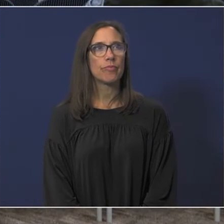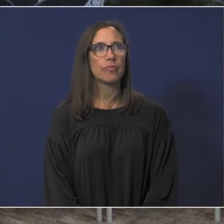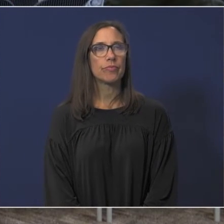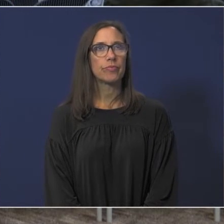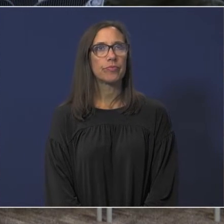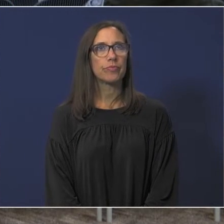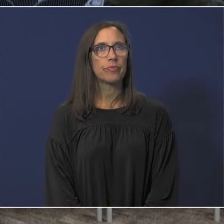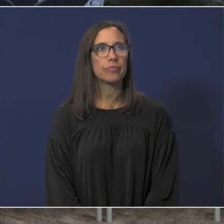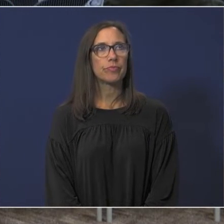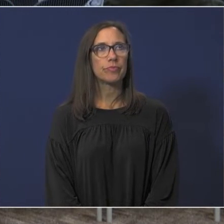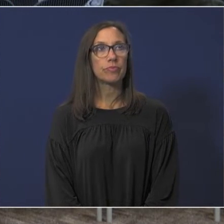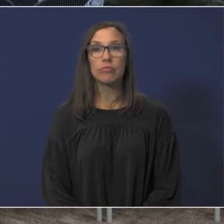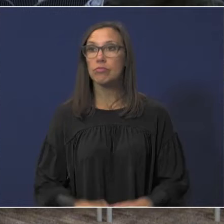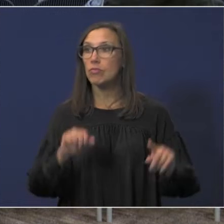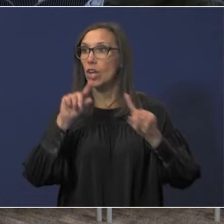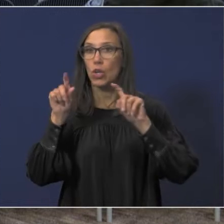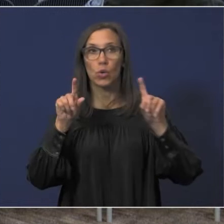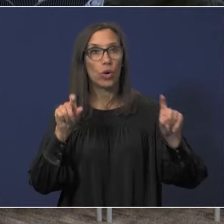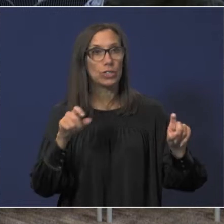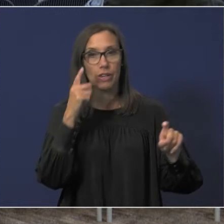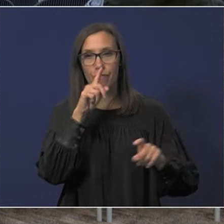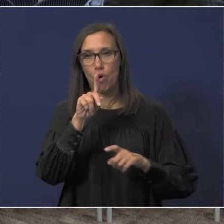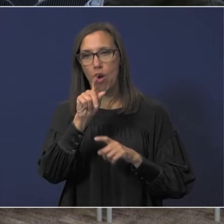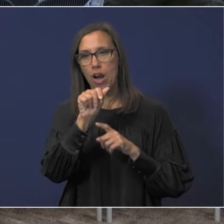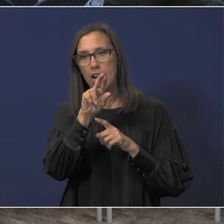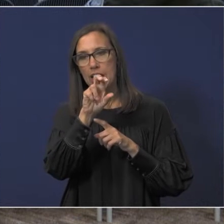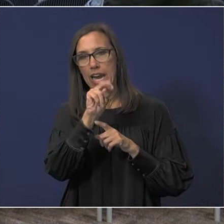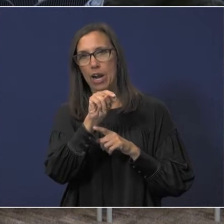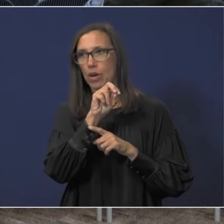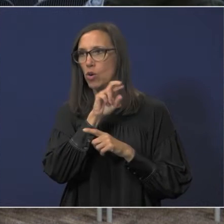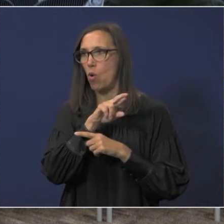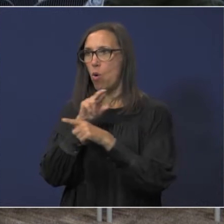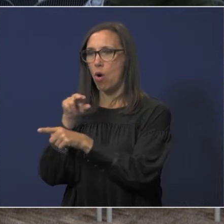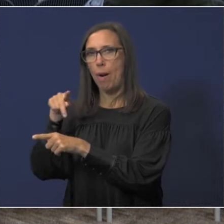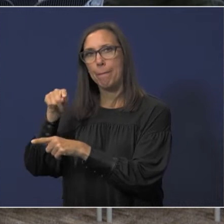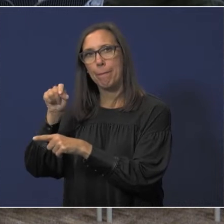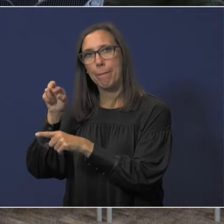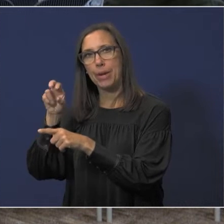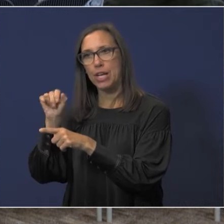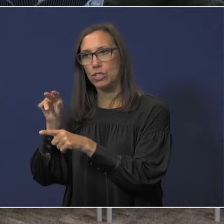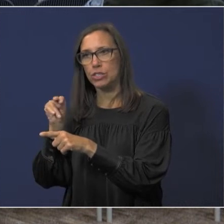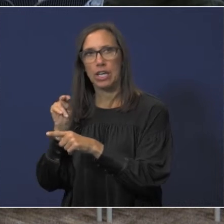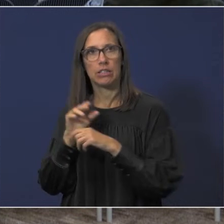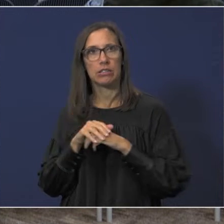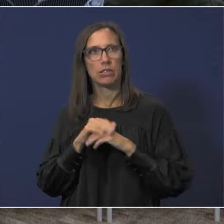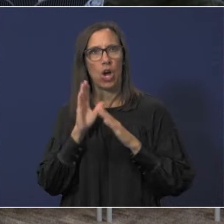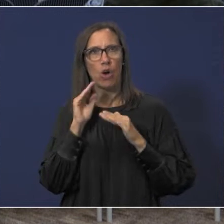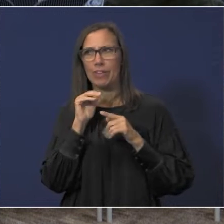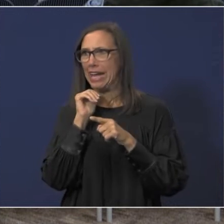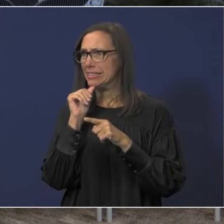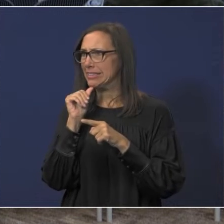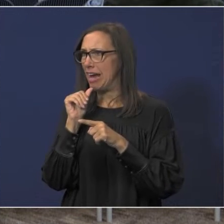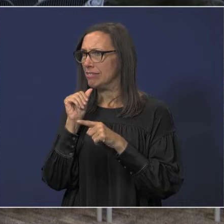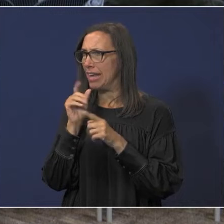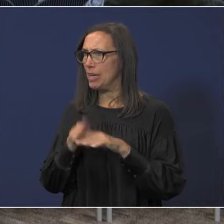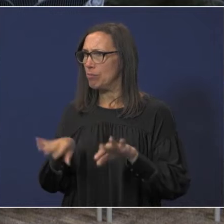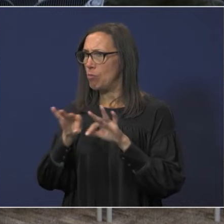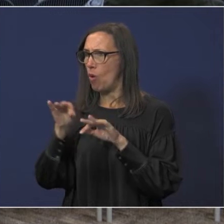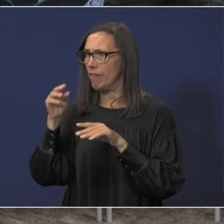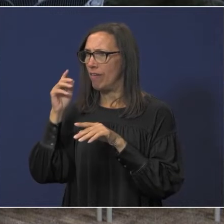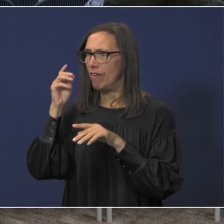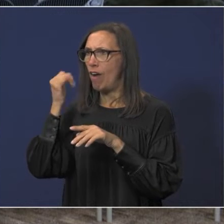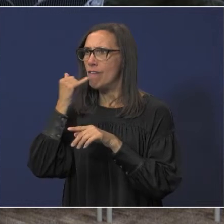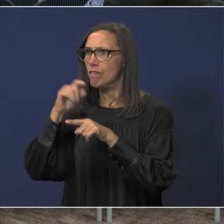any questions for karen or mr peterson thank you for being here i hope that wasn't an important call i hope it wasn't your phone it doesn't matter